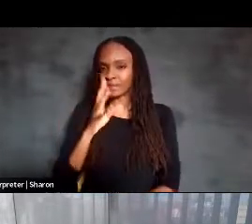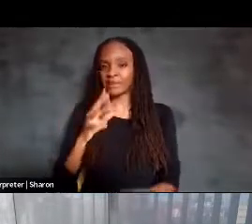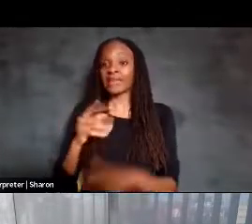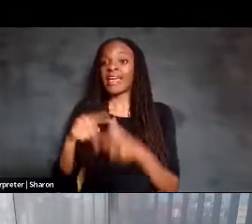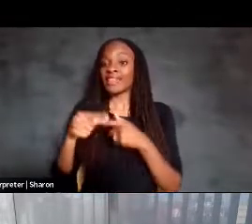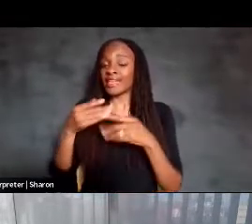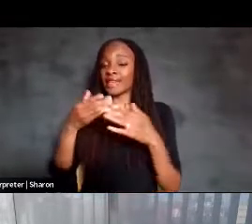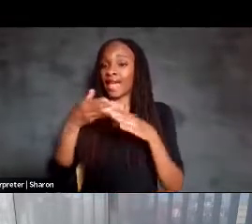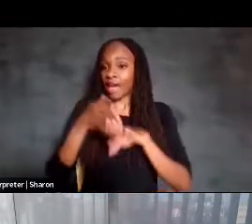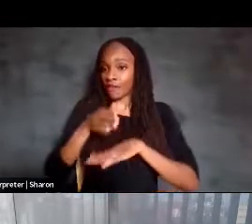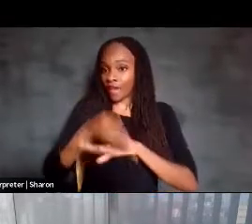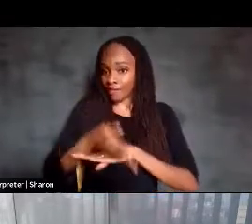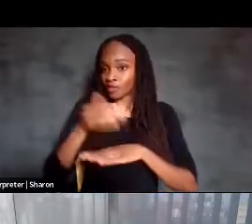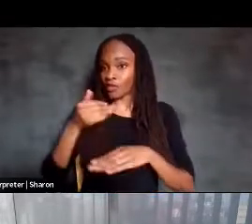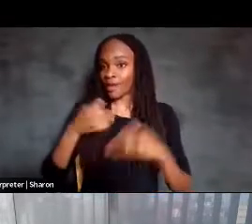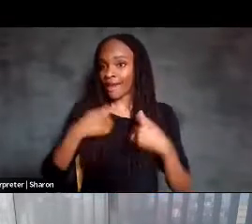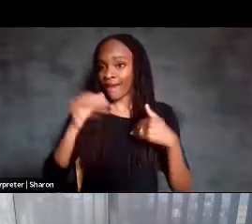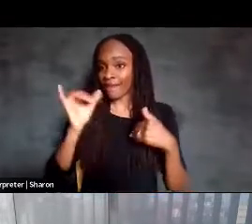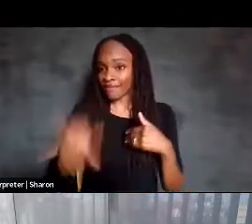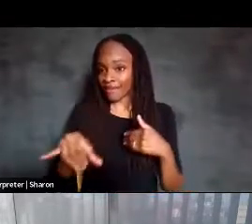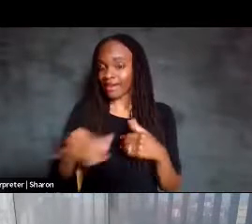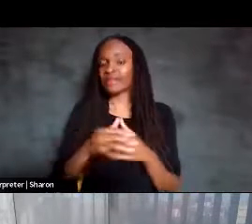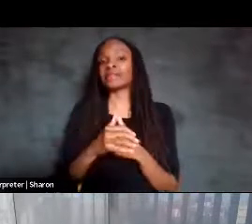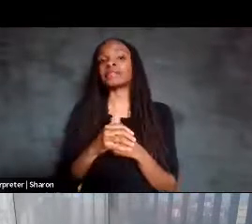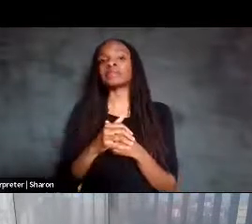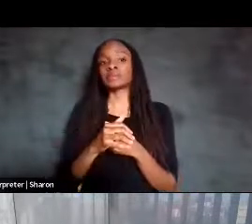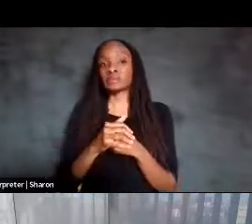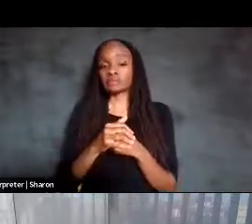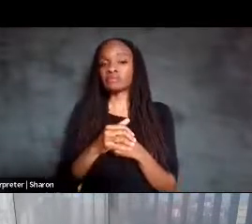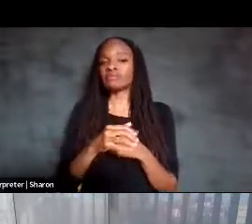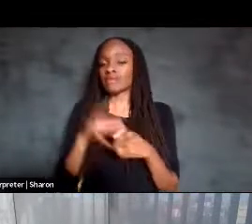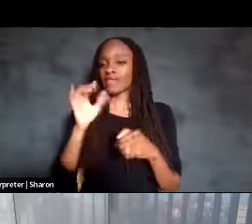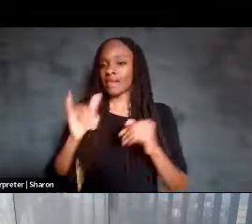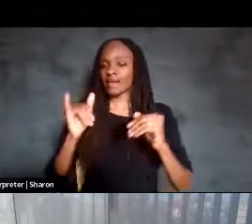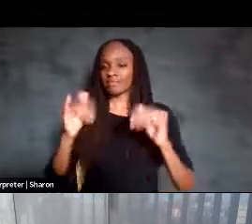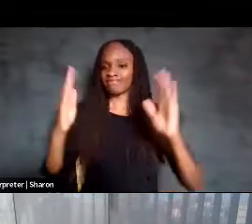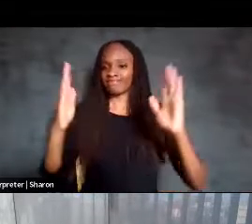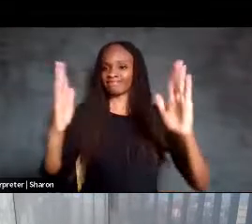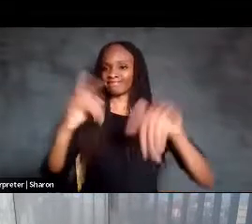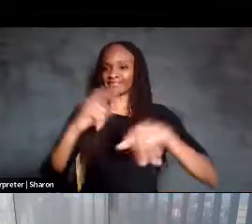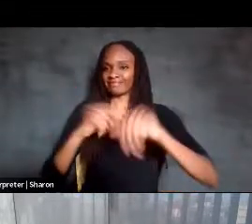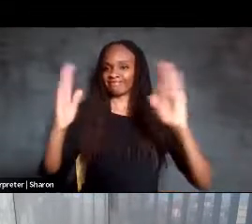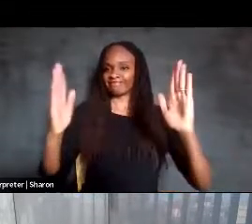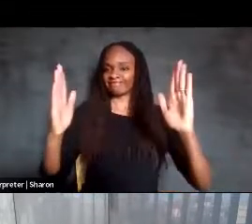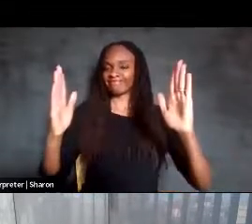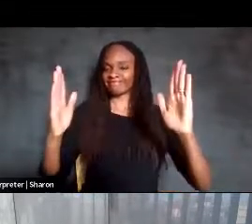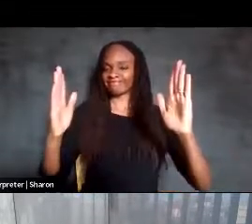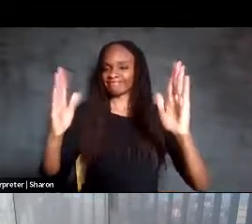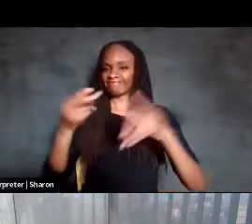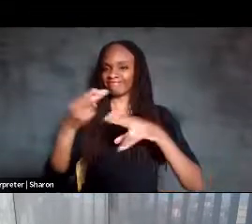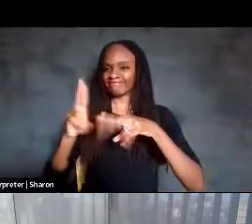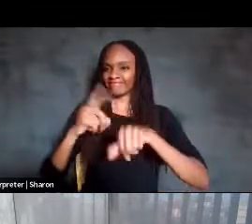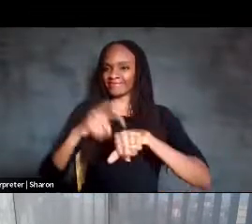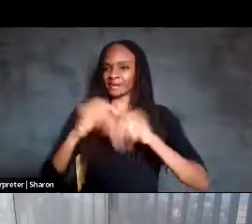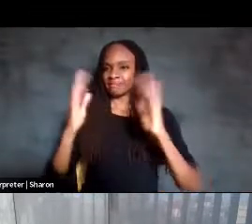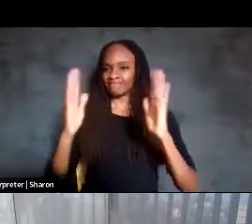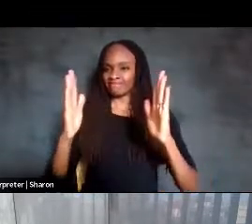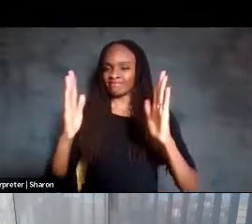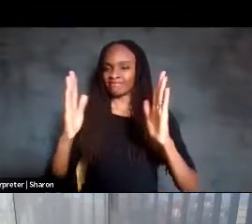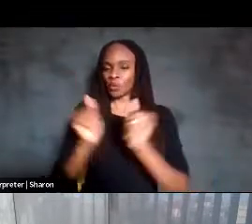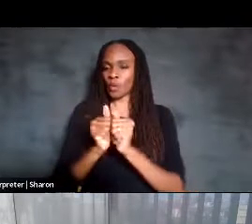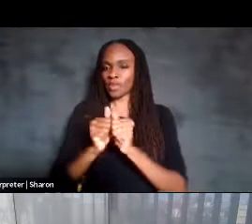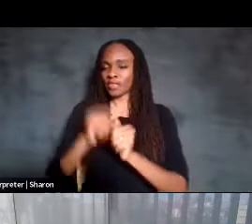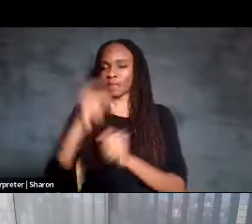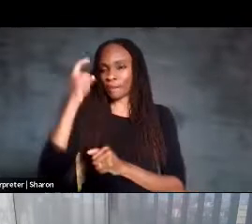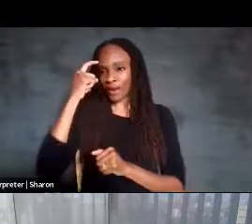have this kind of, once we have that, this detected window, this kind of brief time segment of brain activity